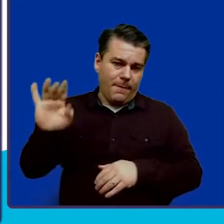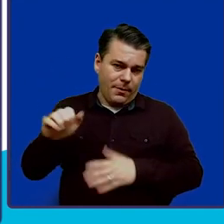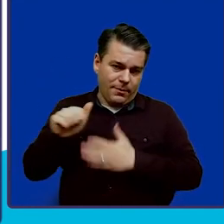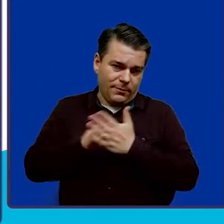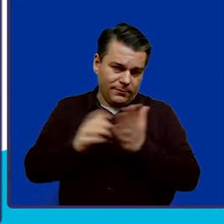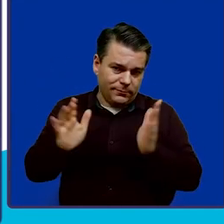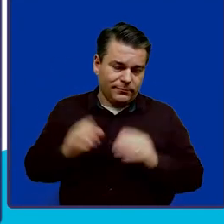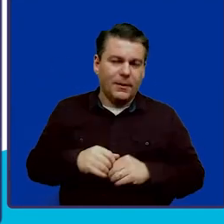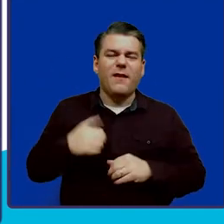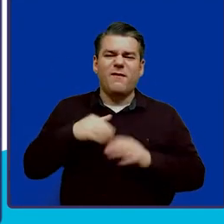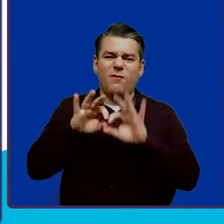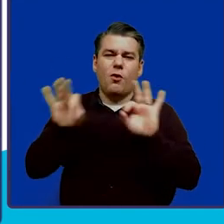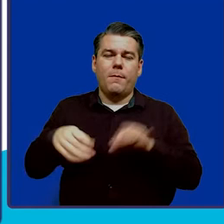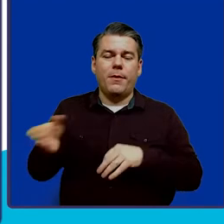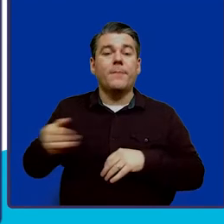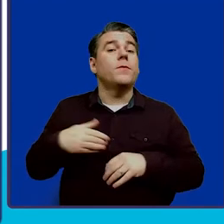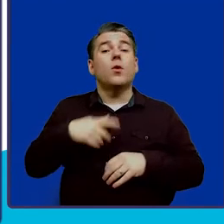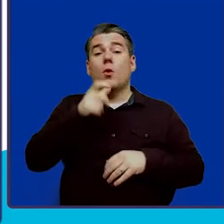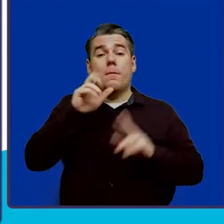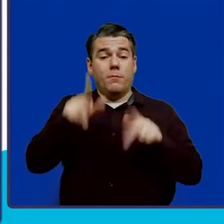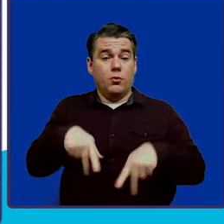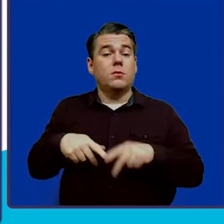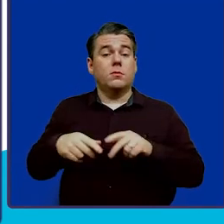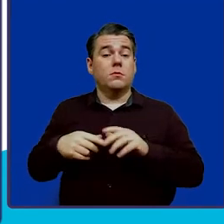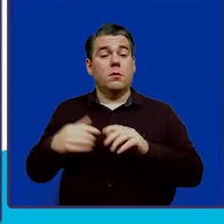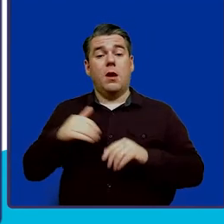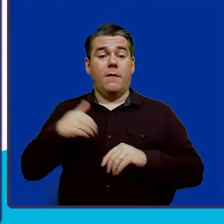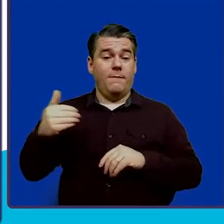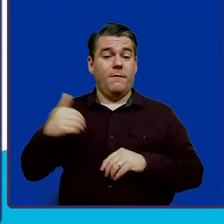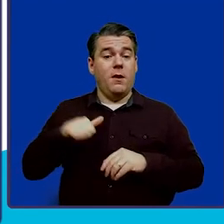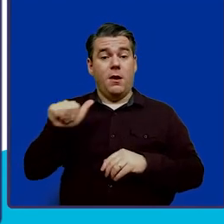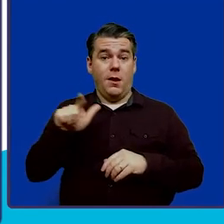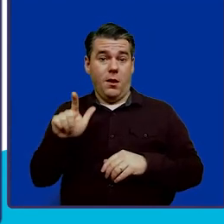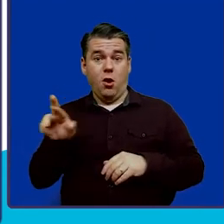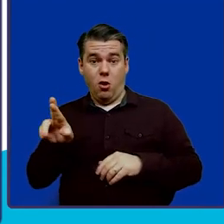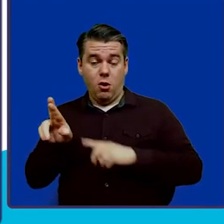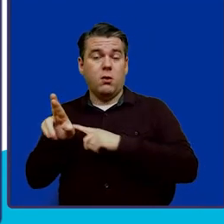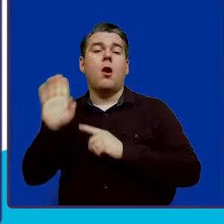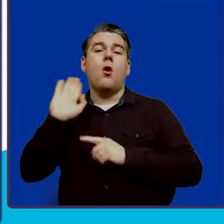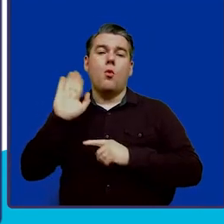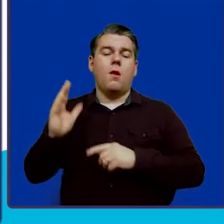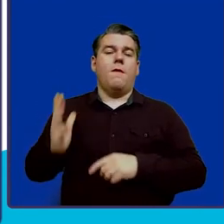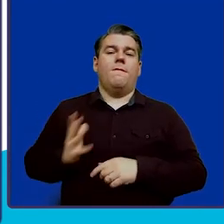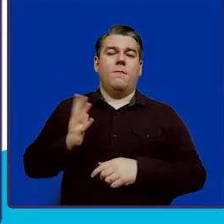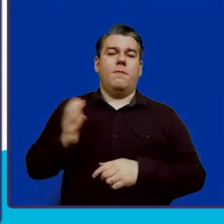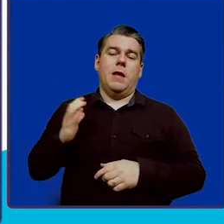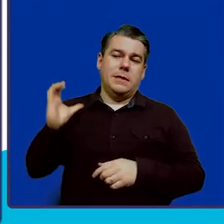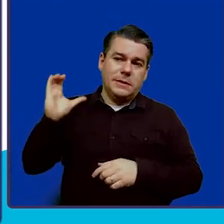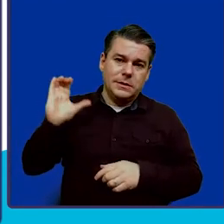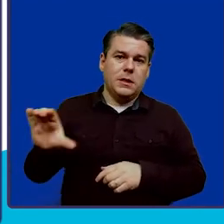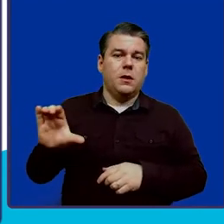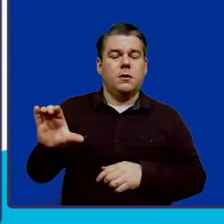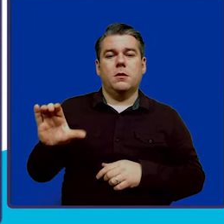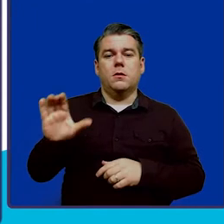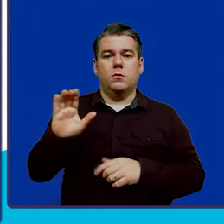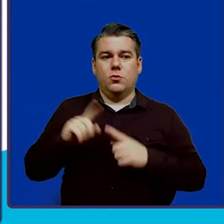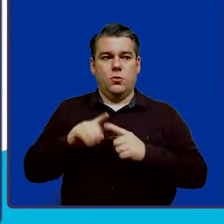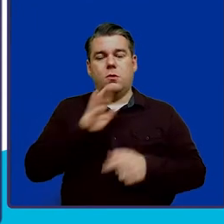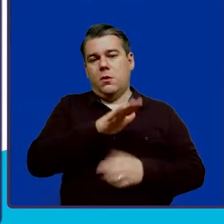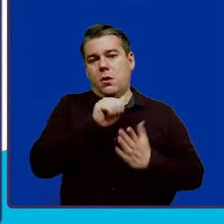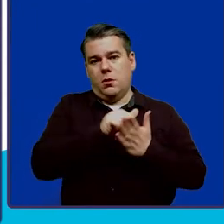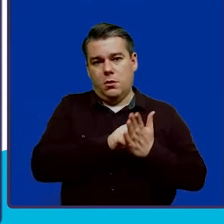for the individual that acts as an authorized legal representative, they will be formally assigned to the individual's account